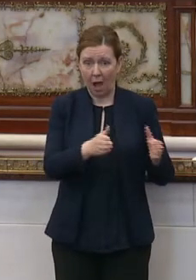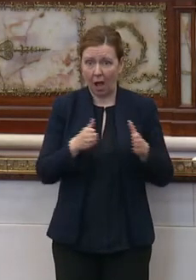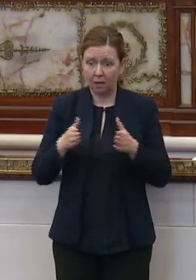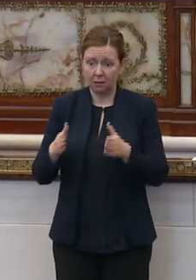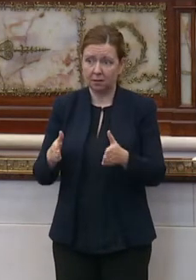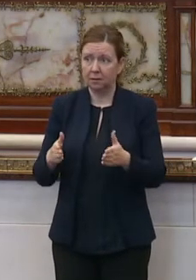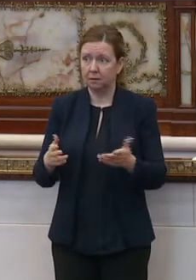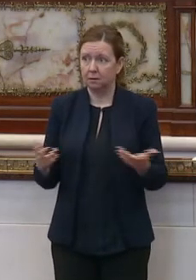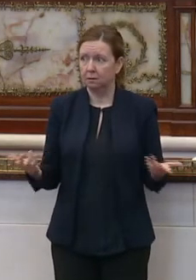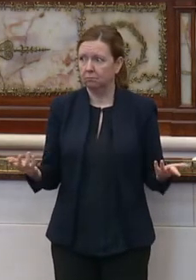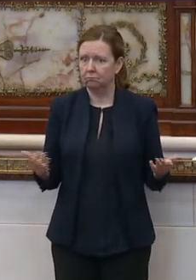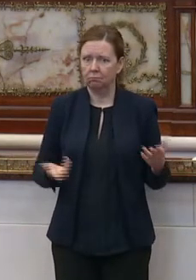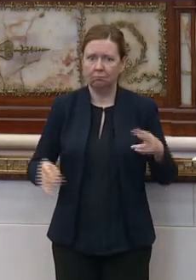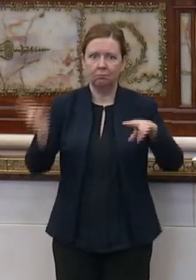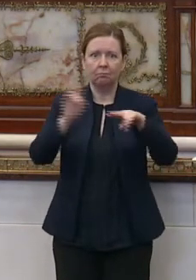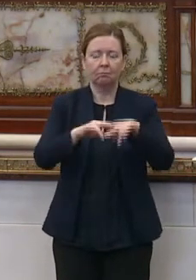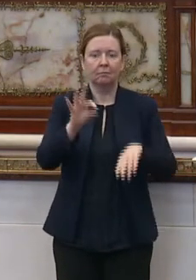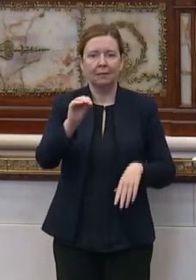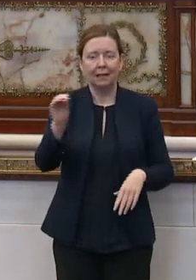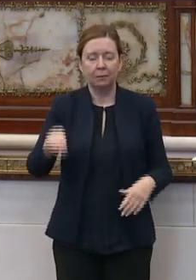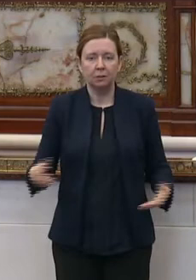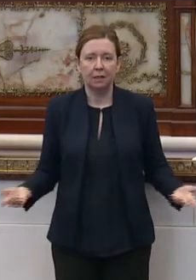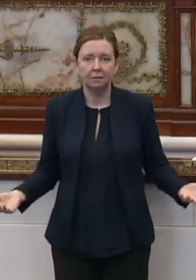up almost 90 percent.